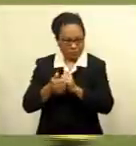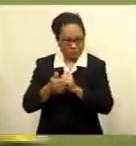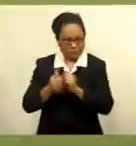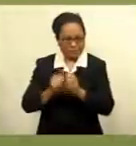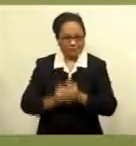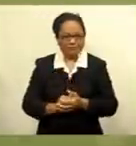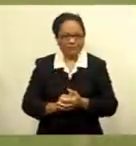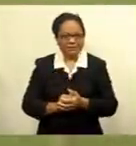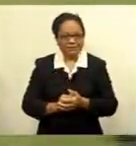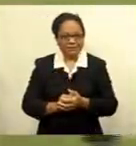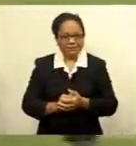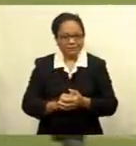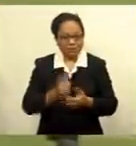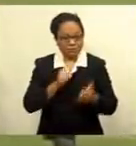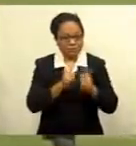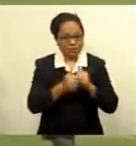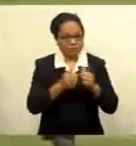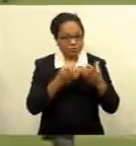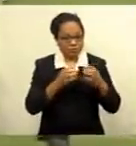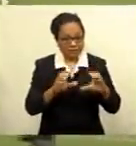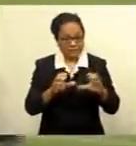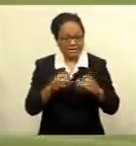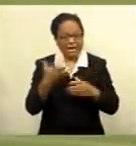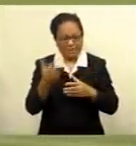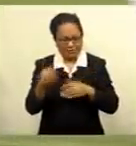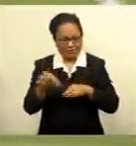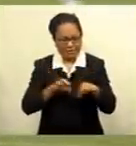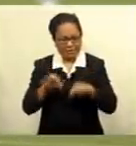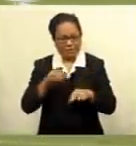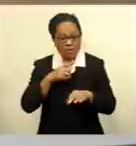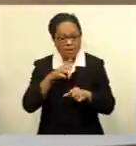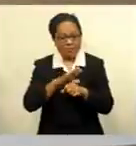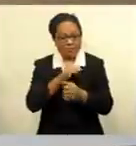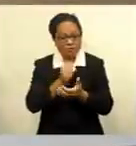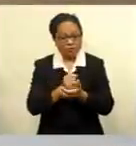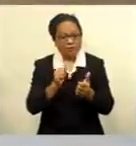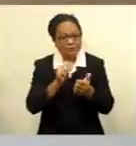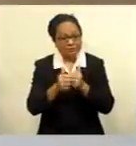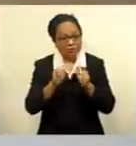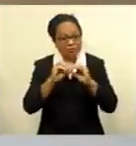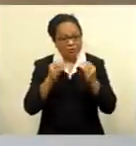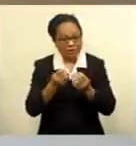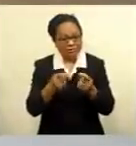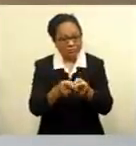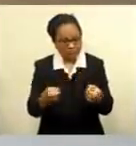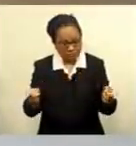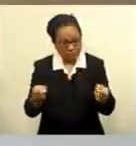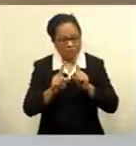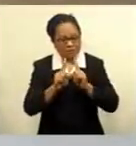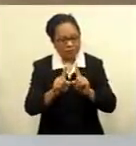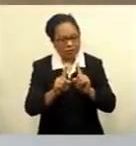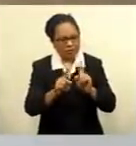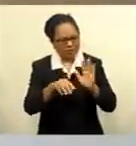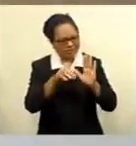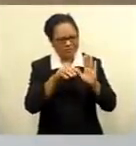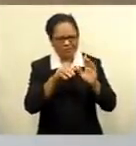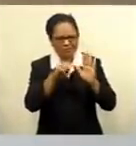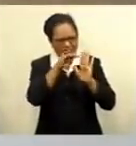The commission has set up a plan to ensure that all national sporting organizations are in line with the framework.